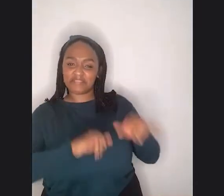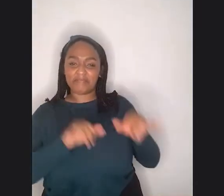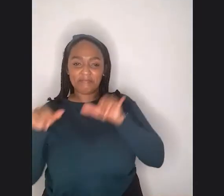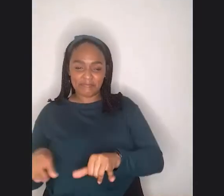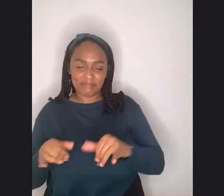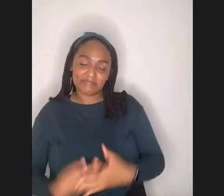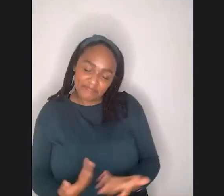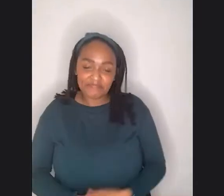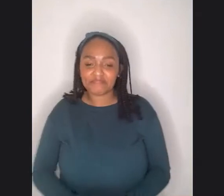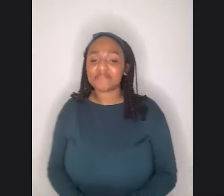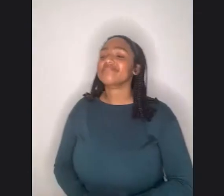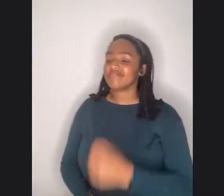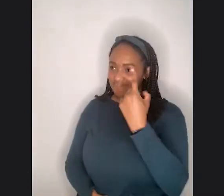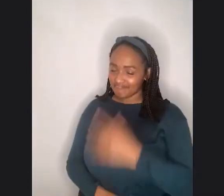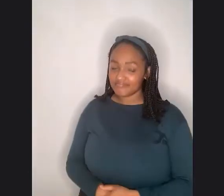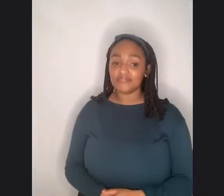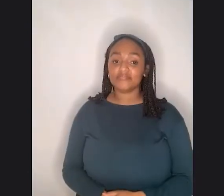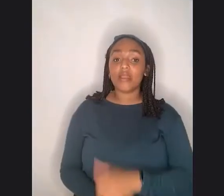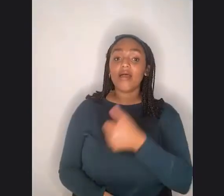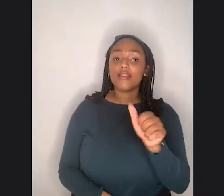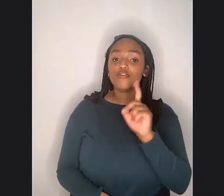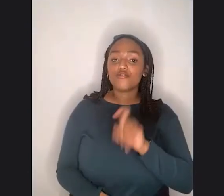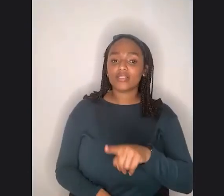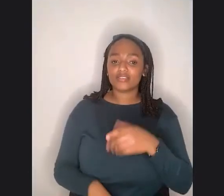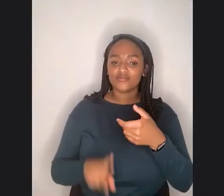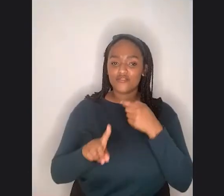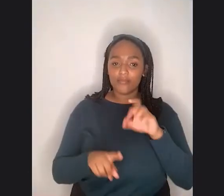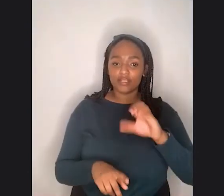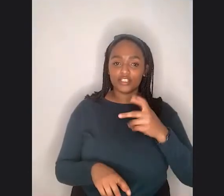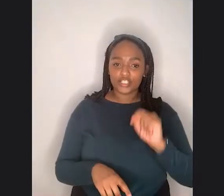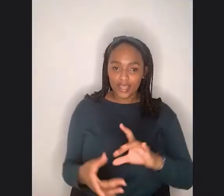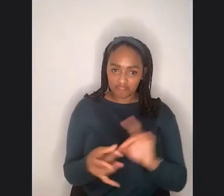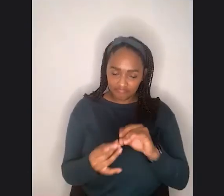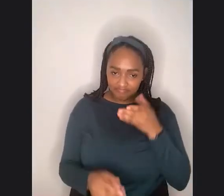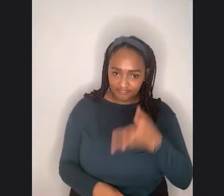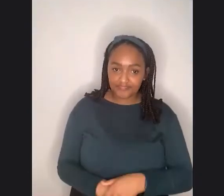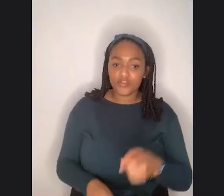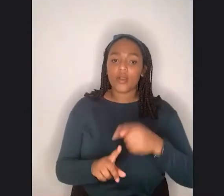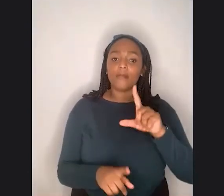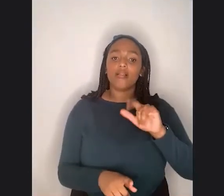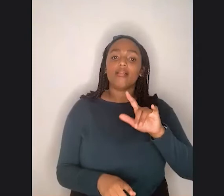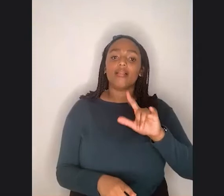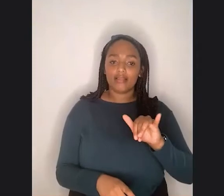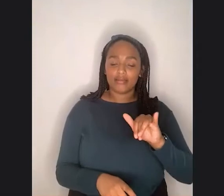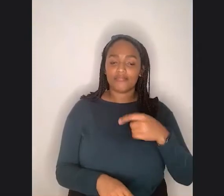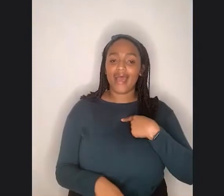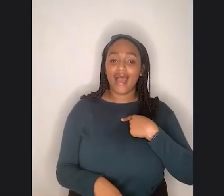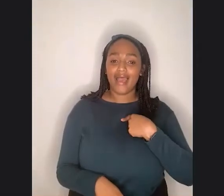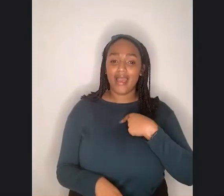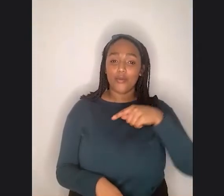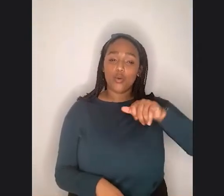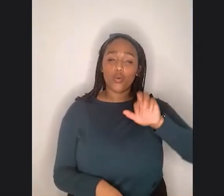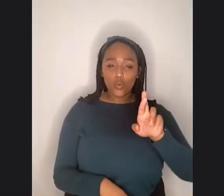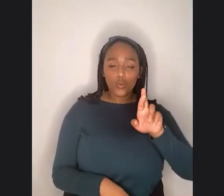another question for you from the chat. I am, um, this is from Lily. I am a queer fat therapist, and sometimes I find it